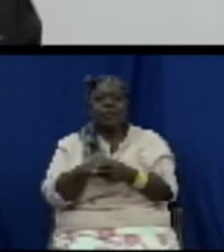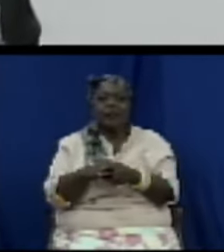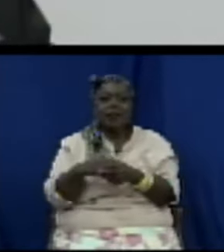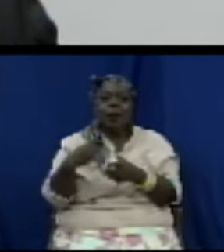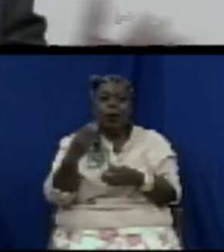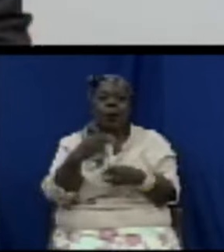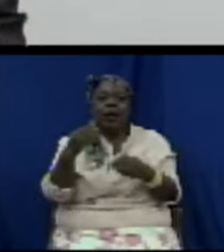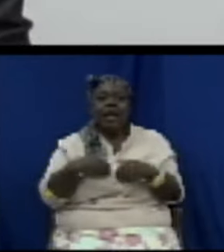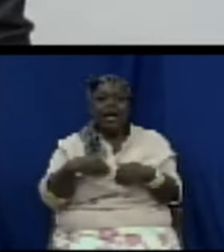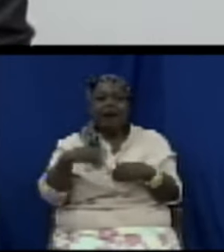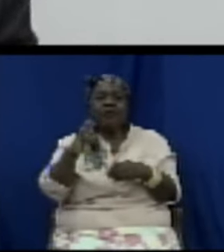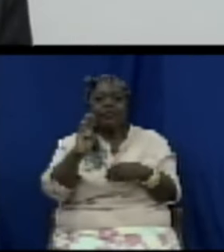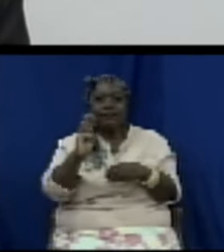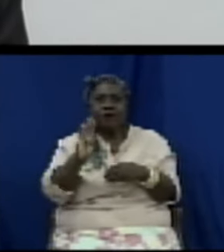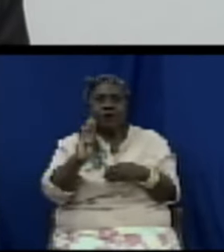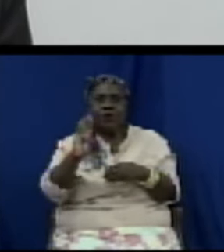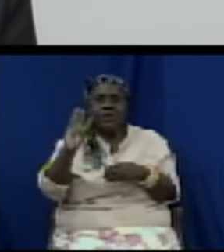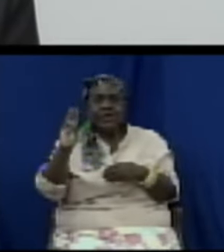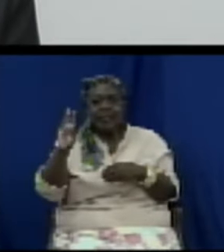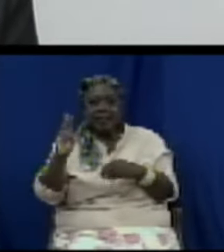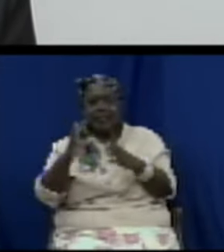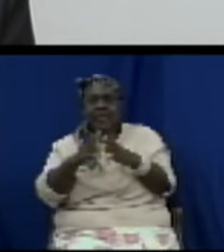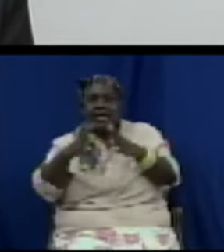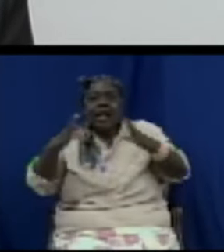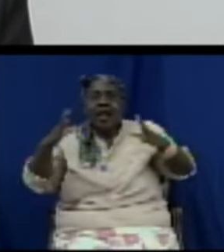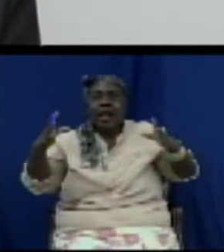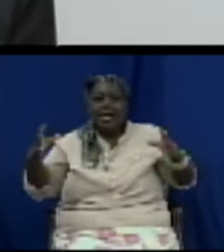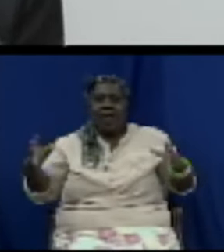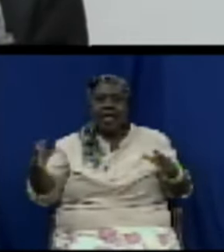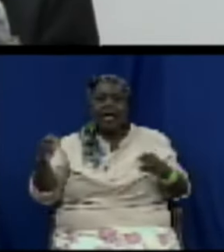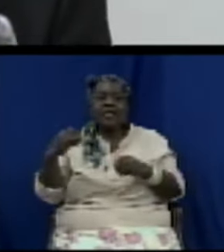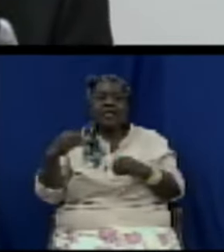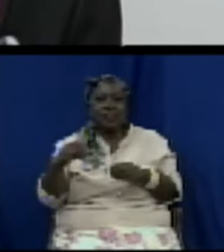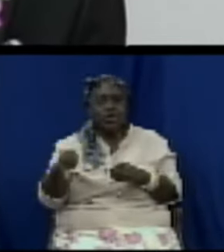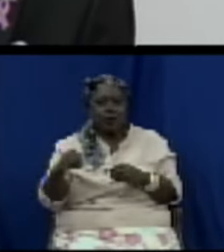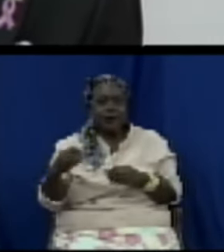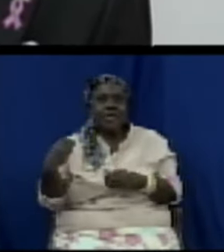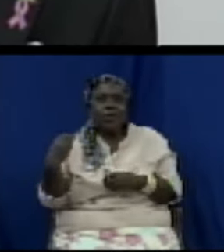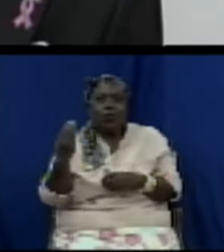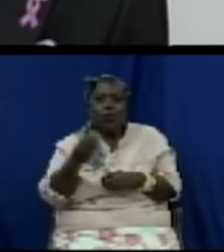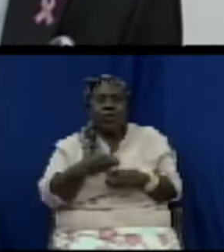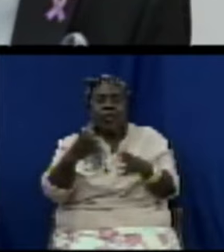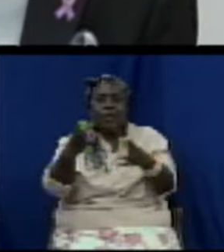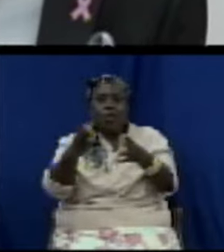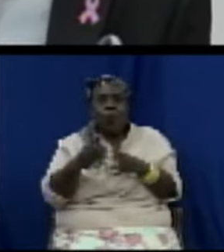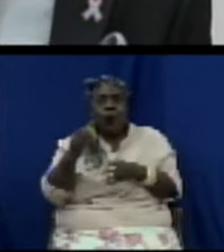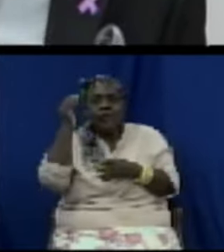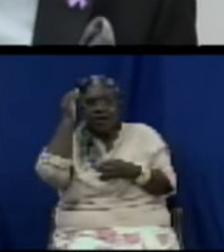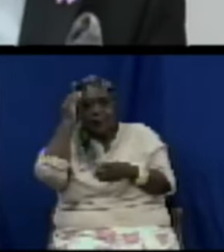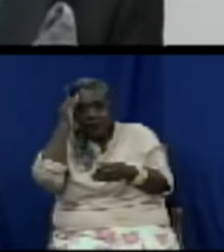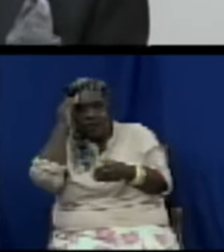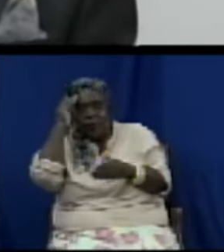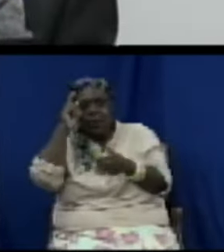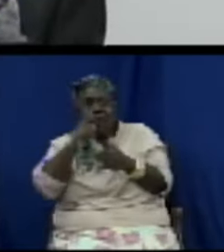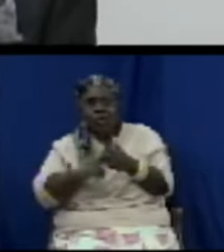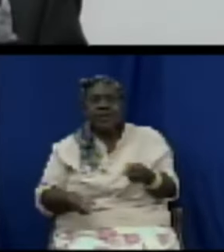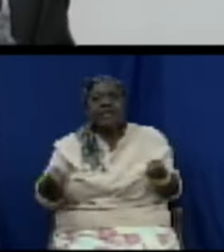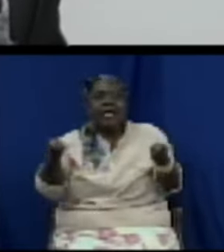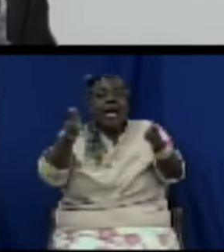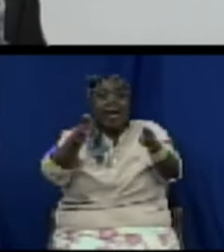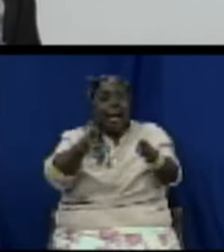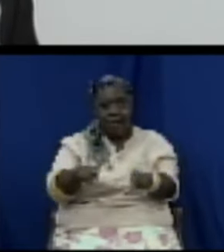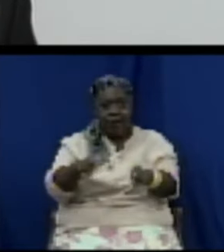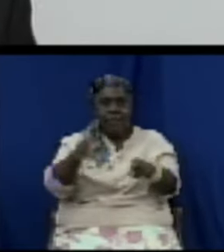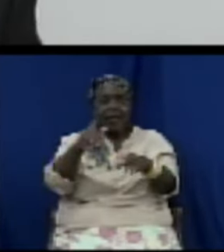across St. Kitson Paris we want to make sure that they